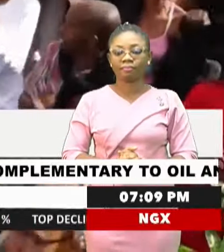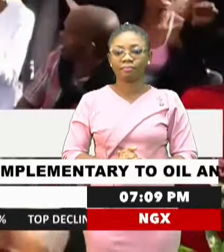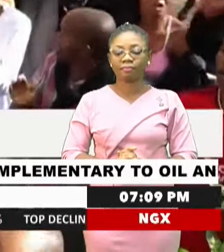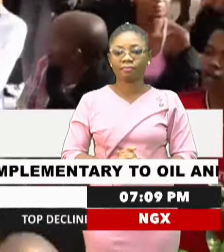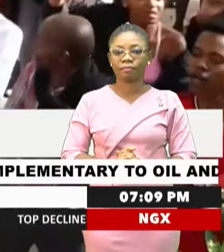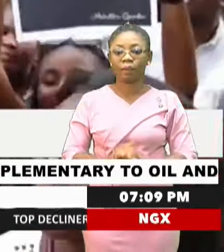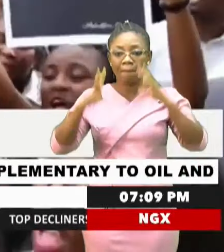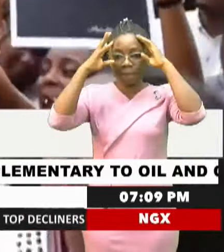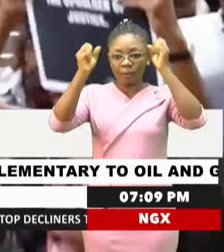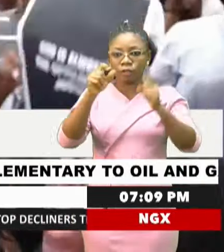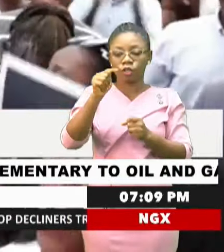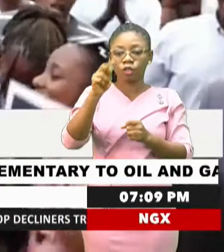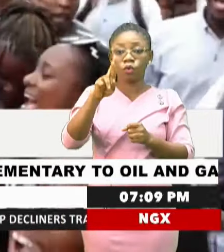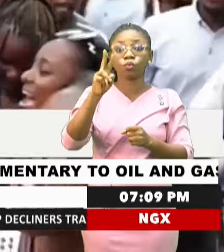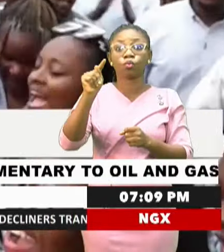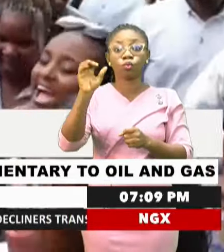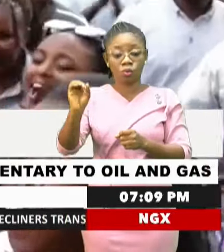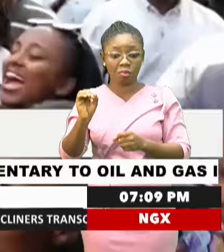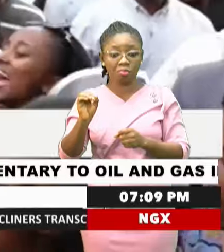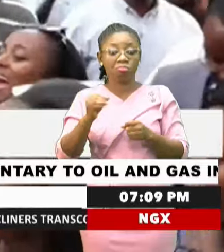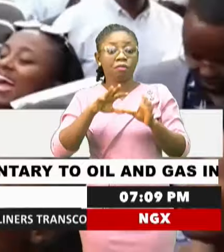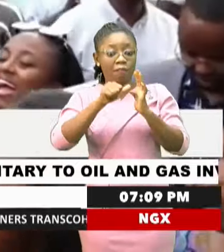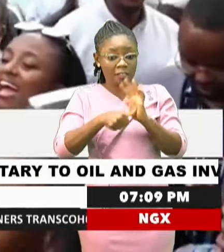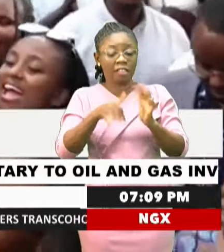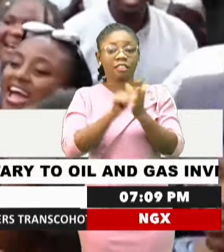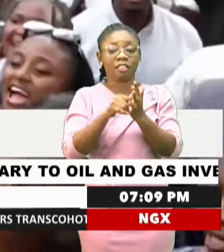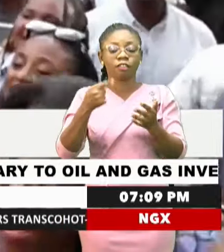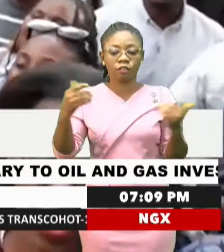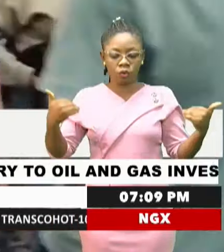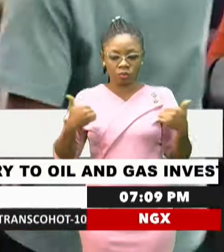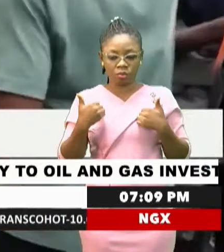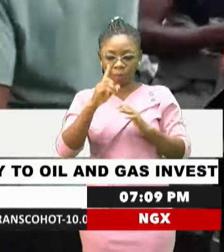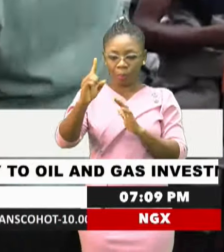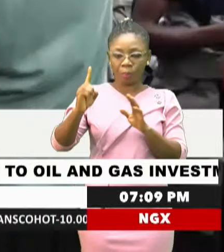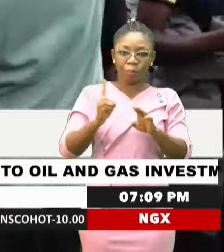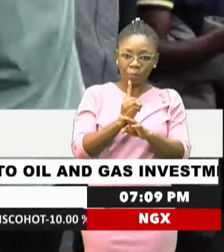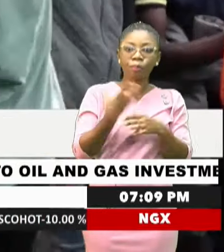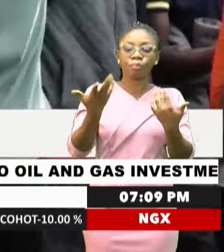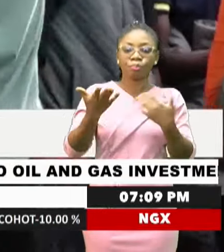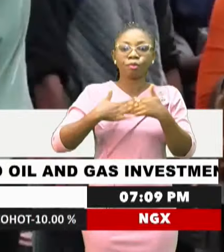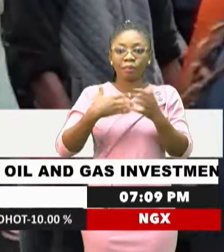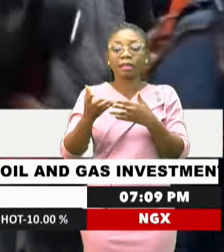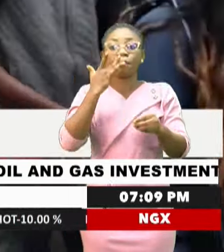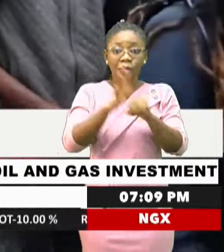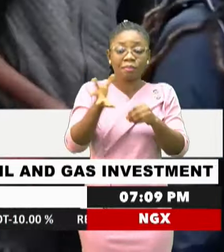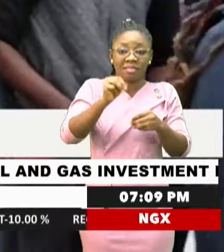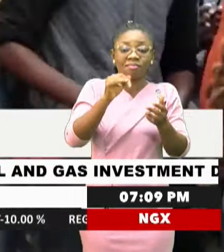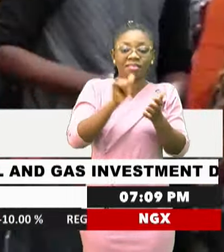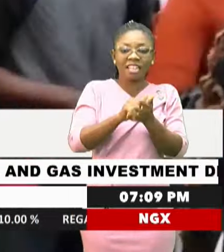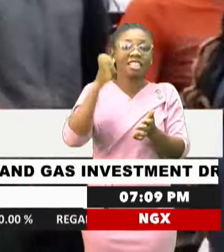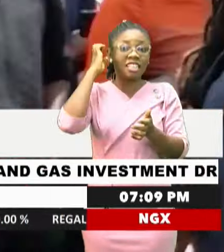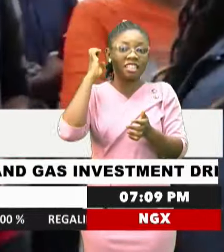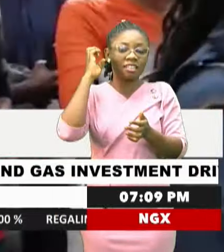President Ruto noted that the youth have stepped forward tribeless and assured them that he is concerned